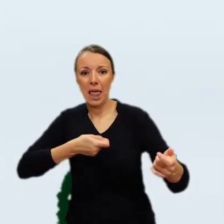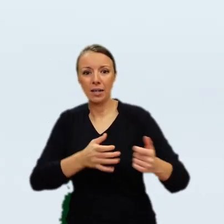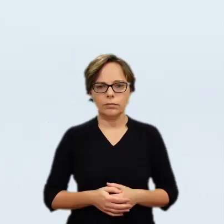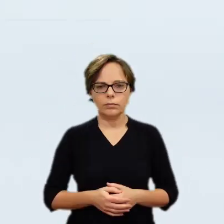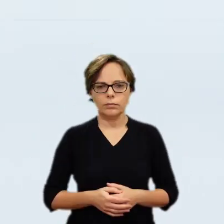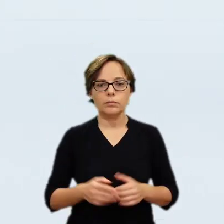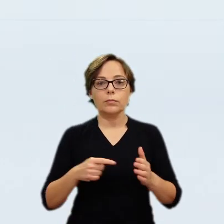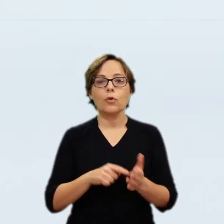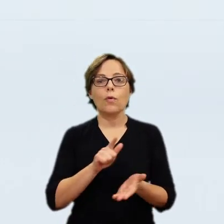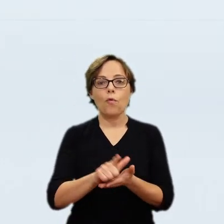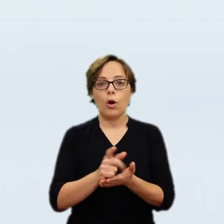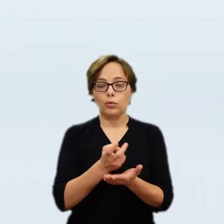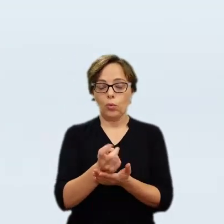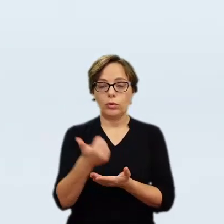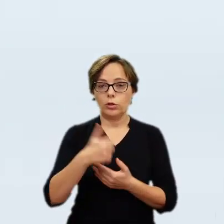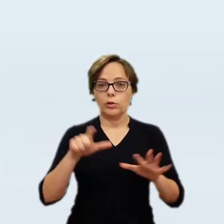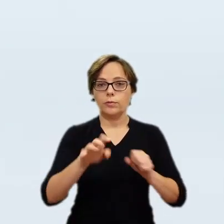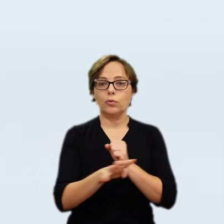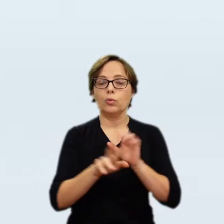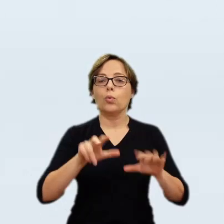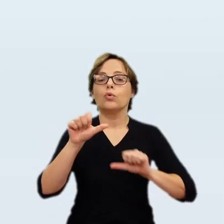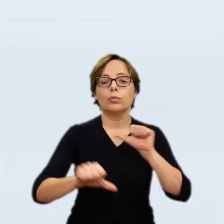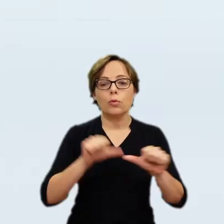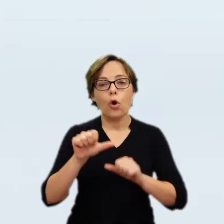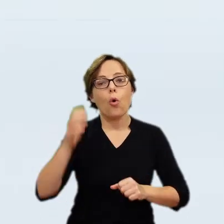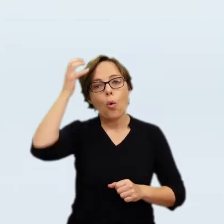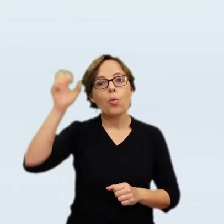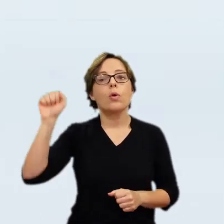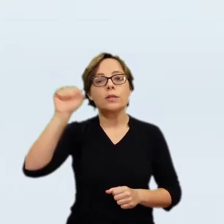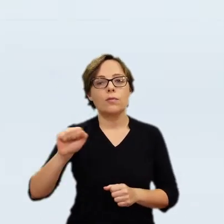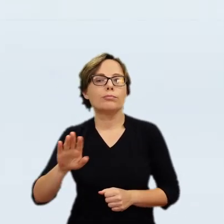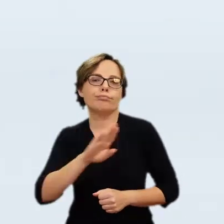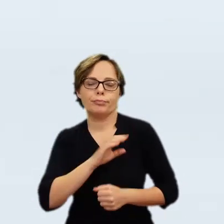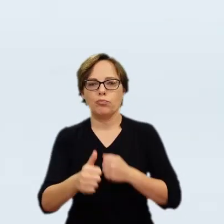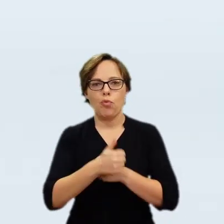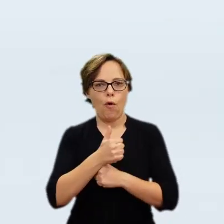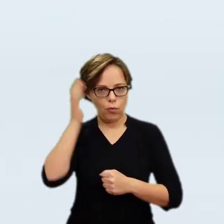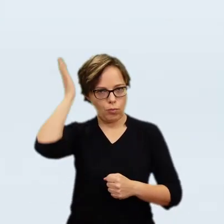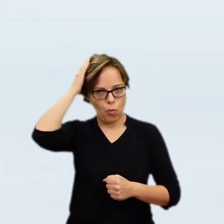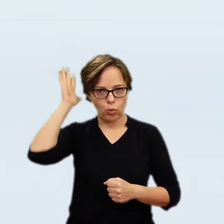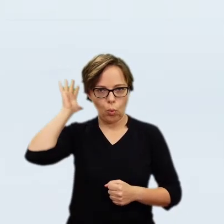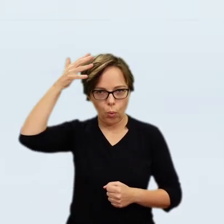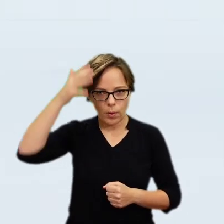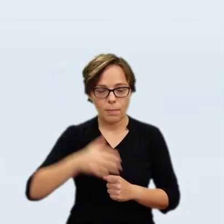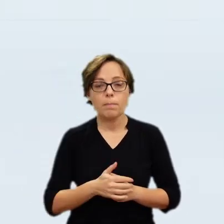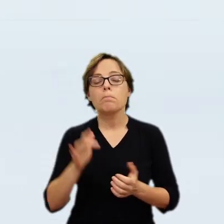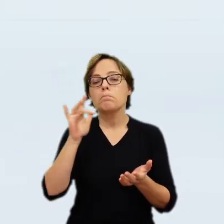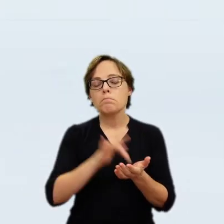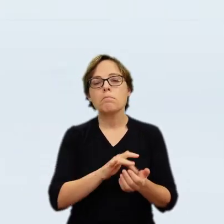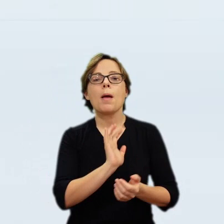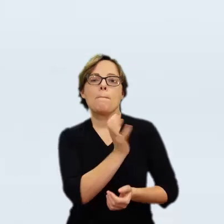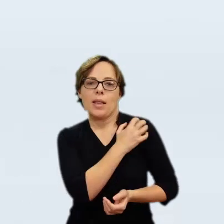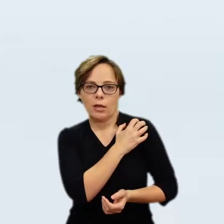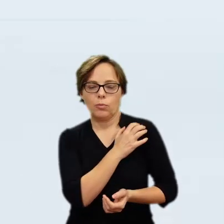Strojnowska's husband, Jan Felix Starnowski, believed that the Polish rider was a portrait of his wife's distant ancestor,